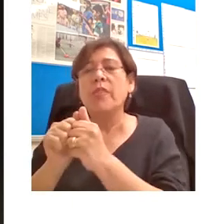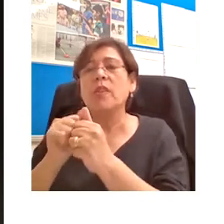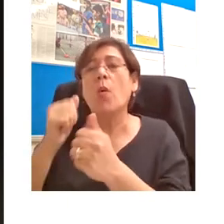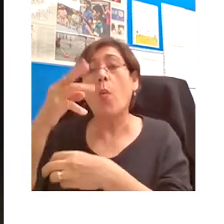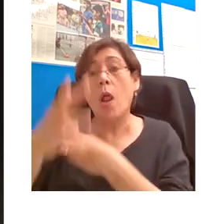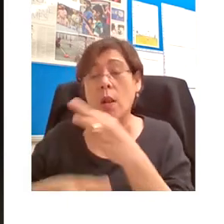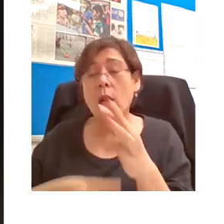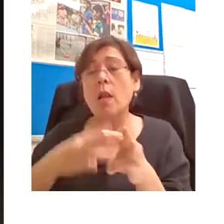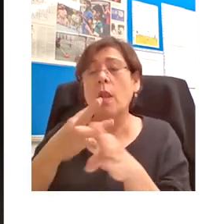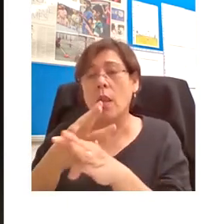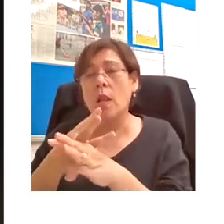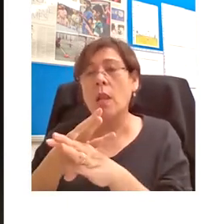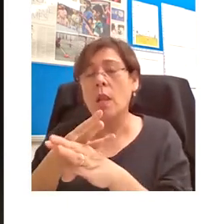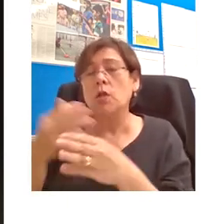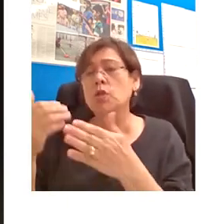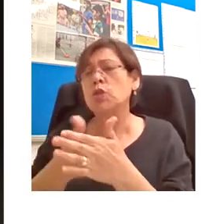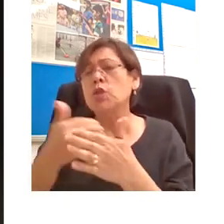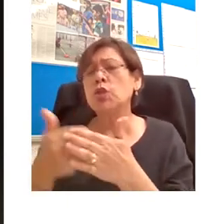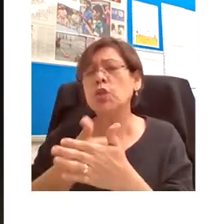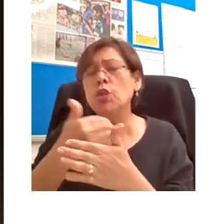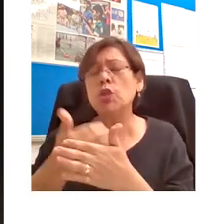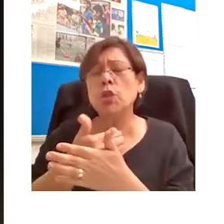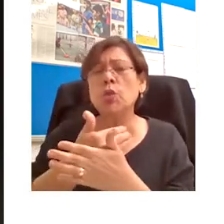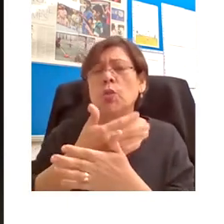established in and outside the university.